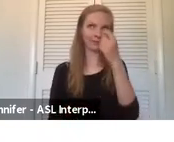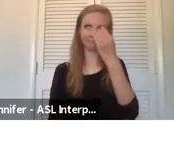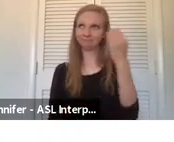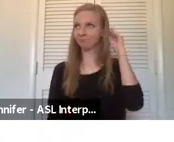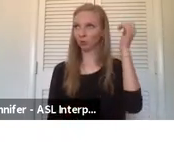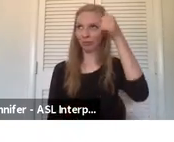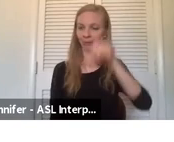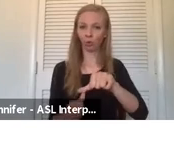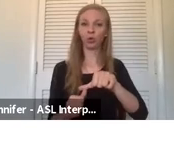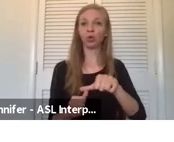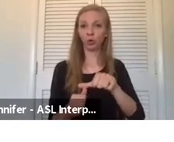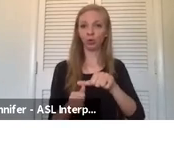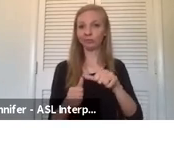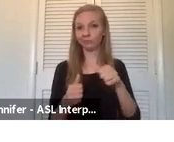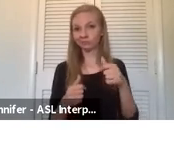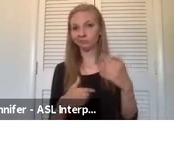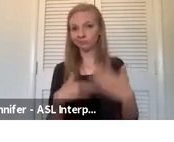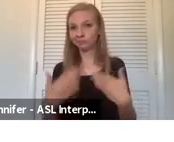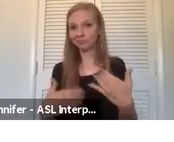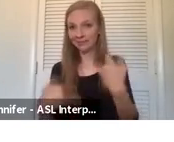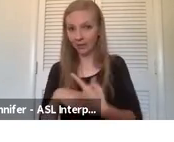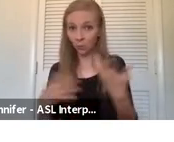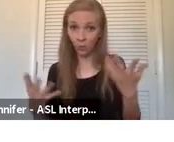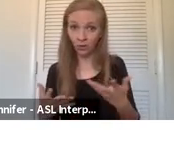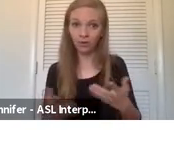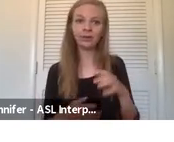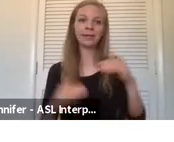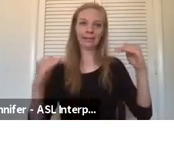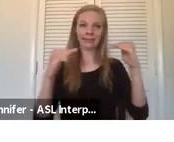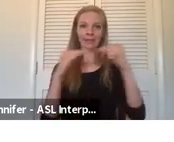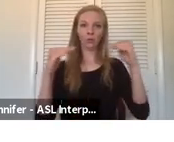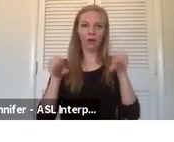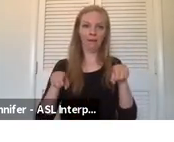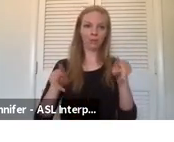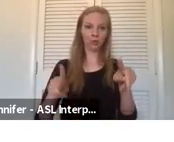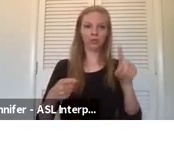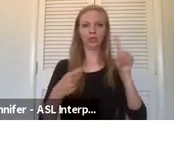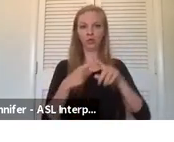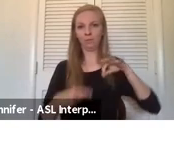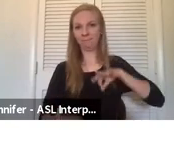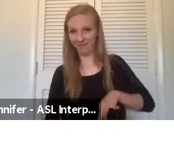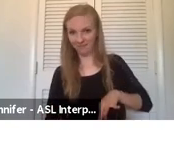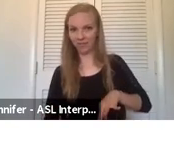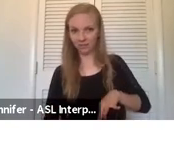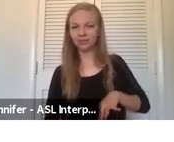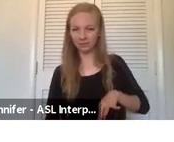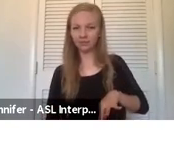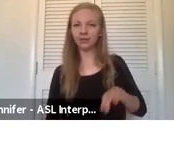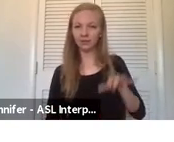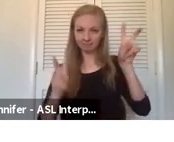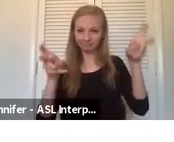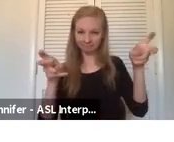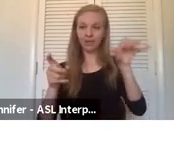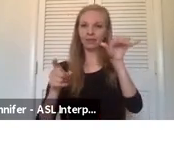their mind as we go through today is the equal opportunity to benefit. I mean, from my own